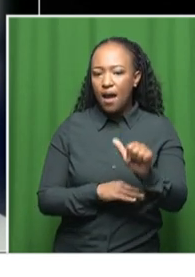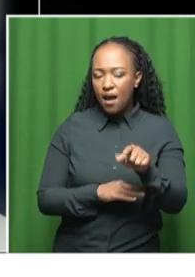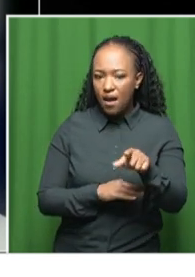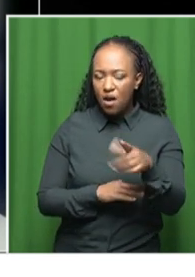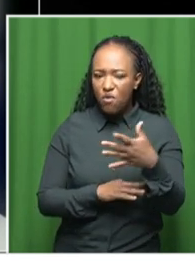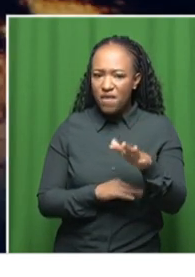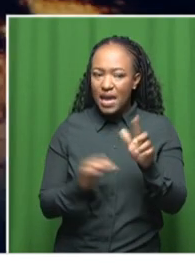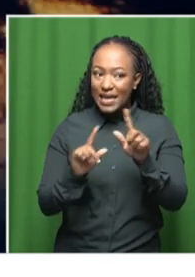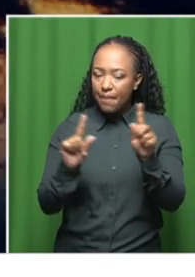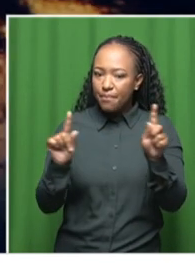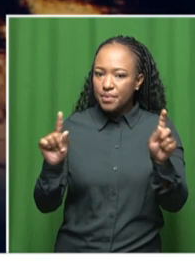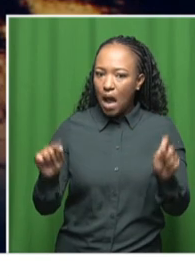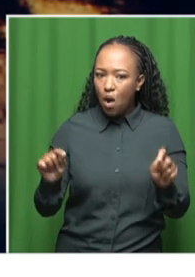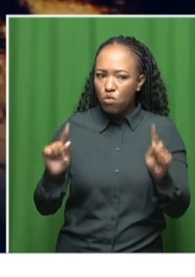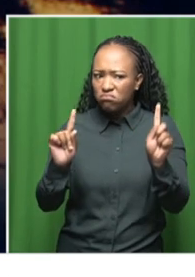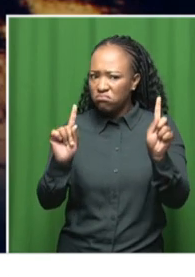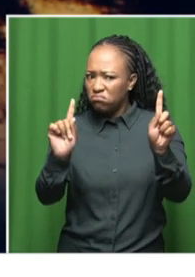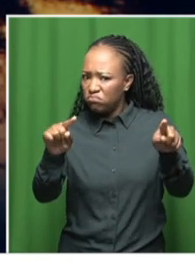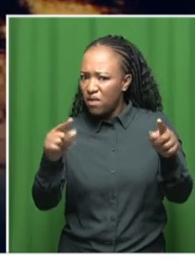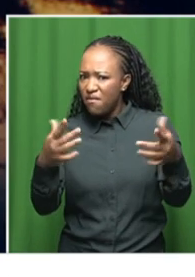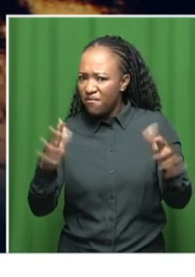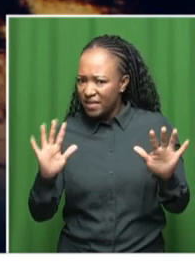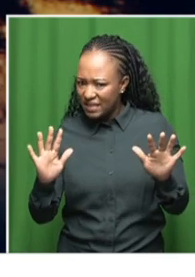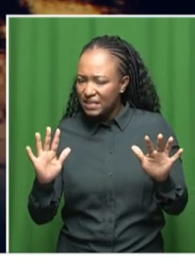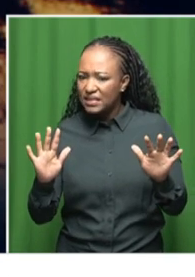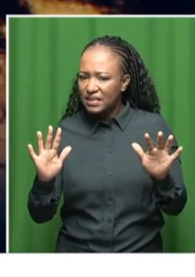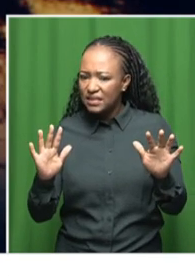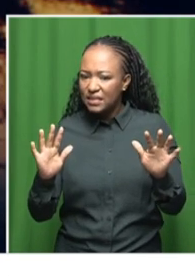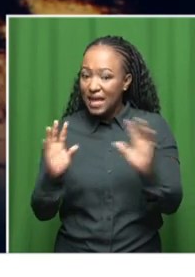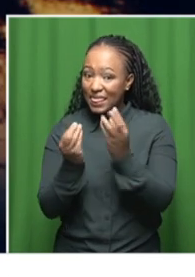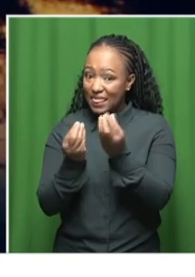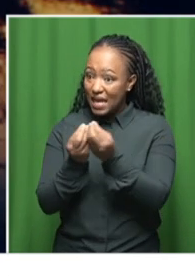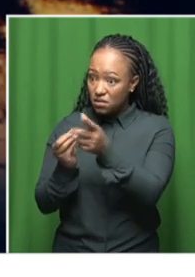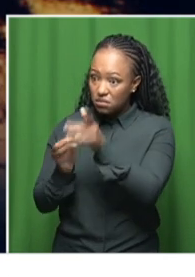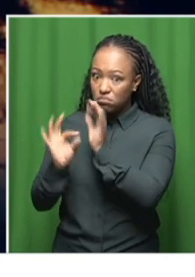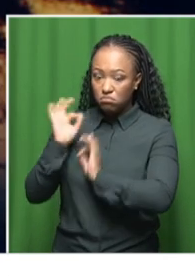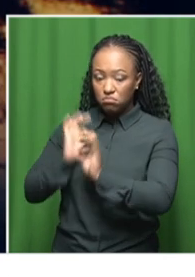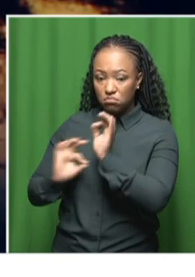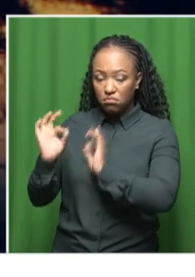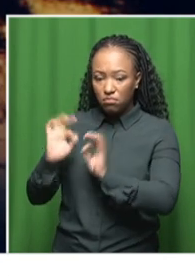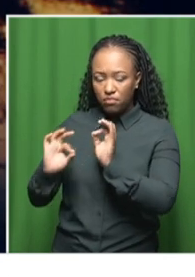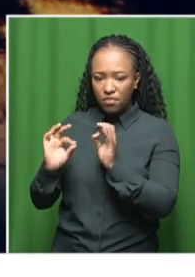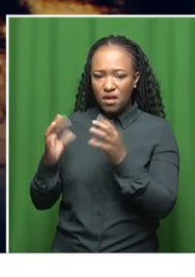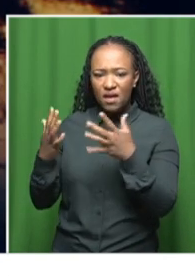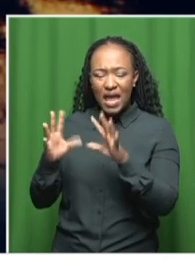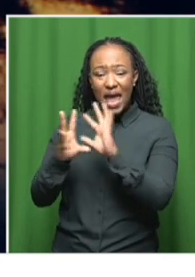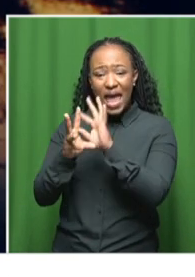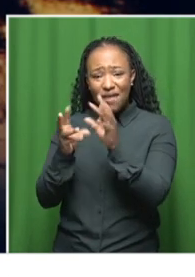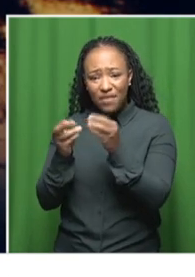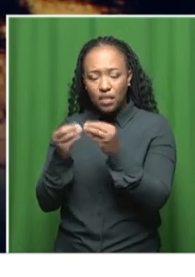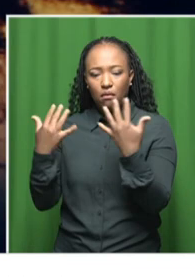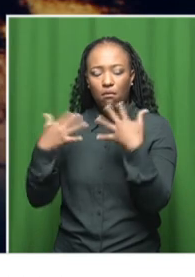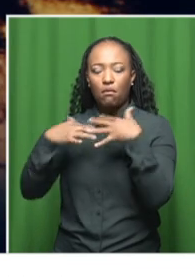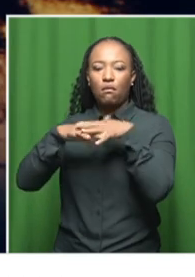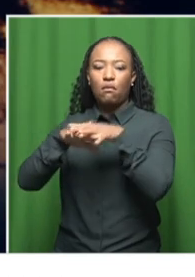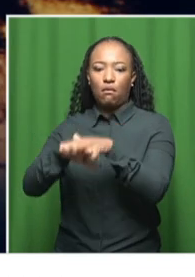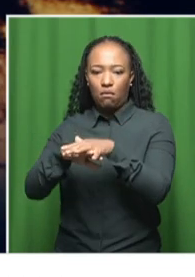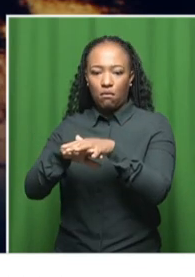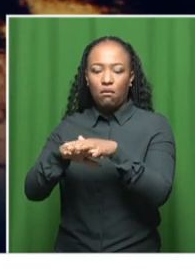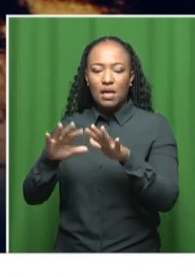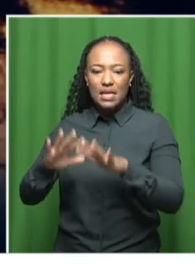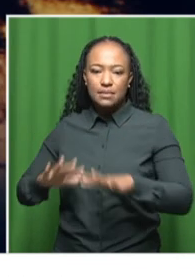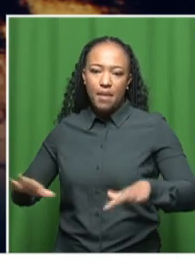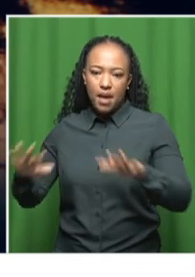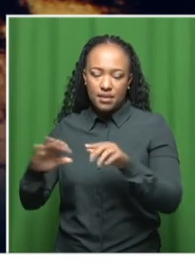one in Cape Town, not so long ago. And all the things that you mentioned have been incorporated into that space.